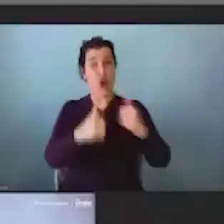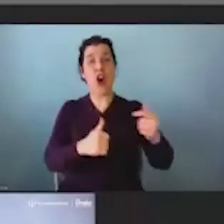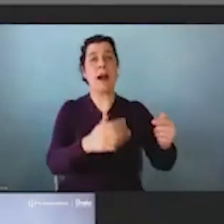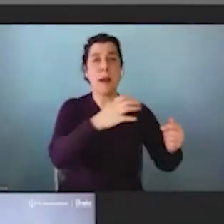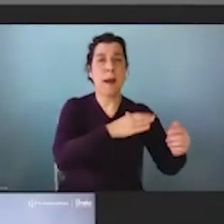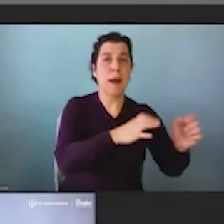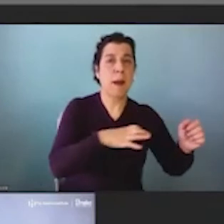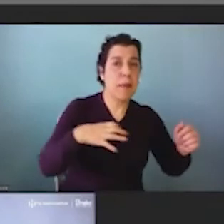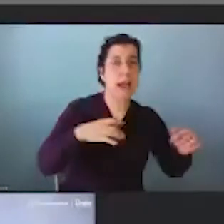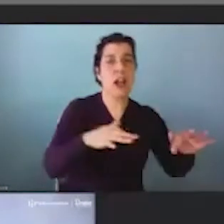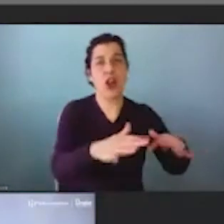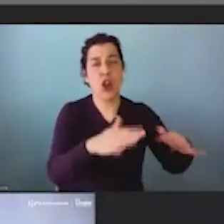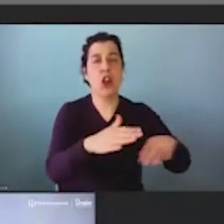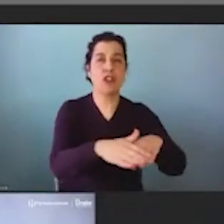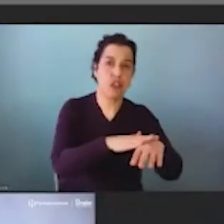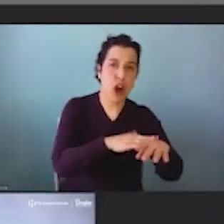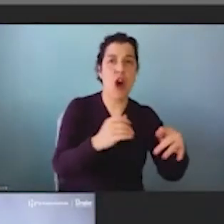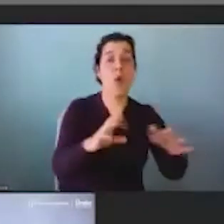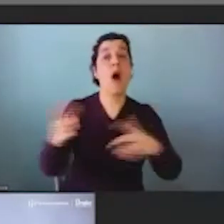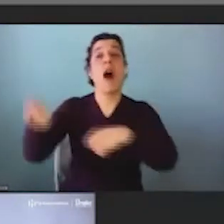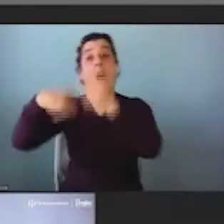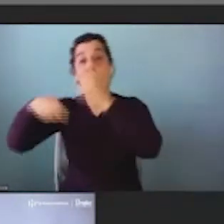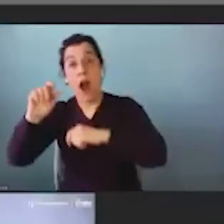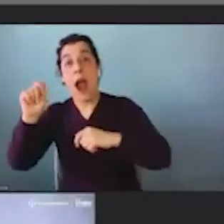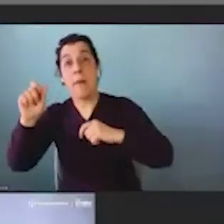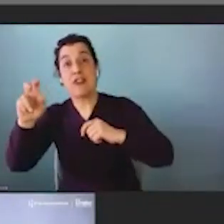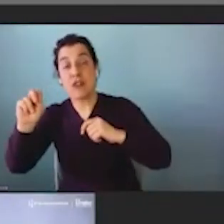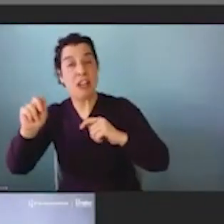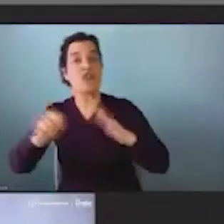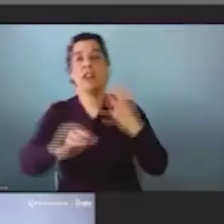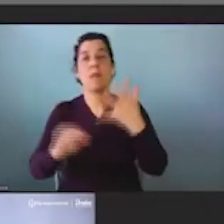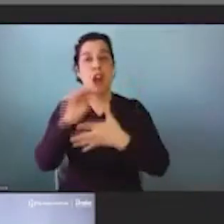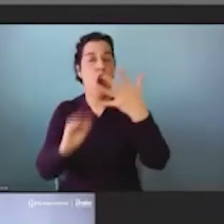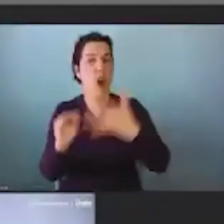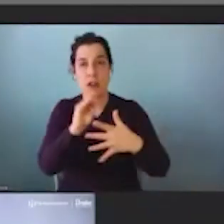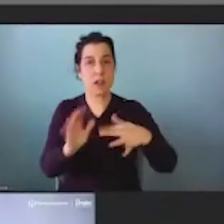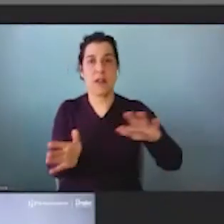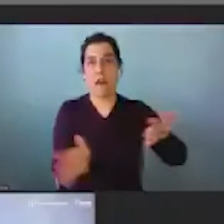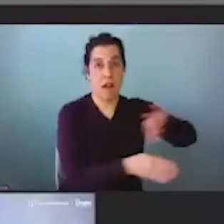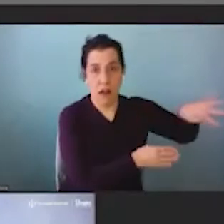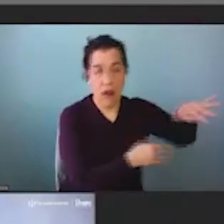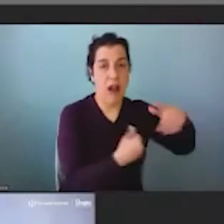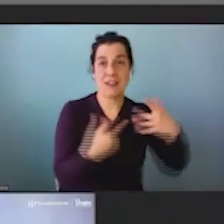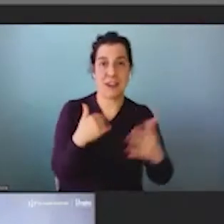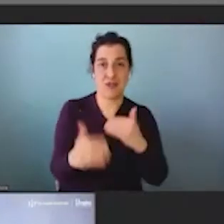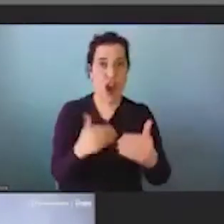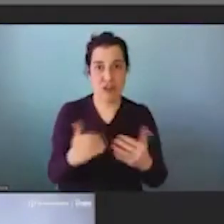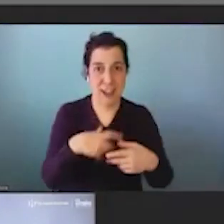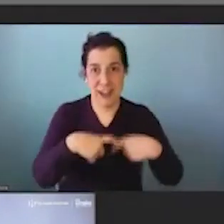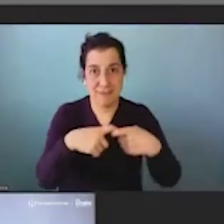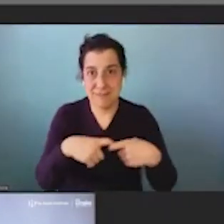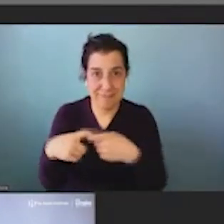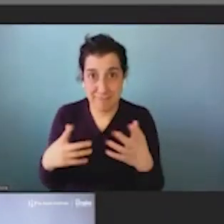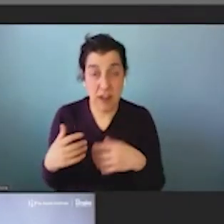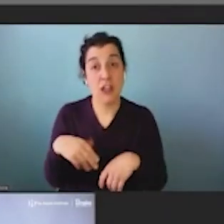move forward very fast or with a new administration things, your priorities can change and you don't get progress. And so the reason